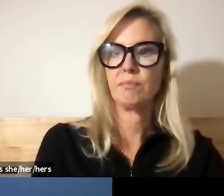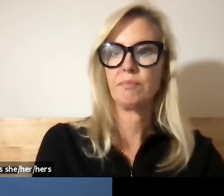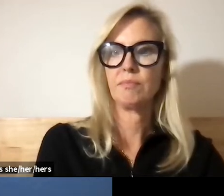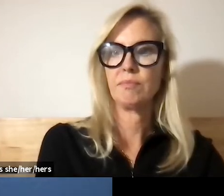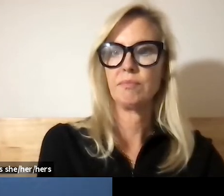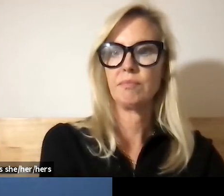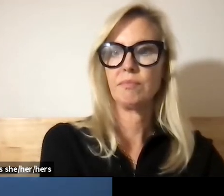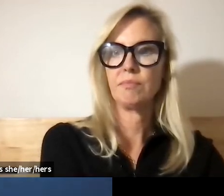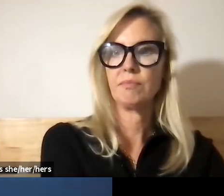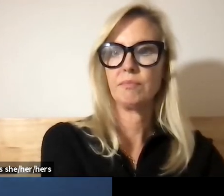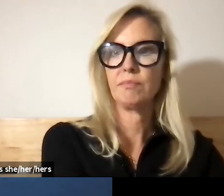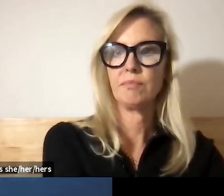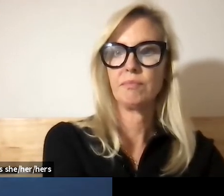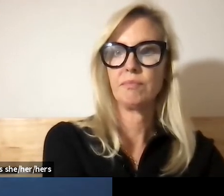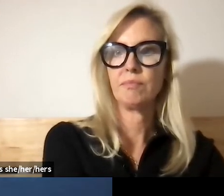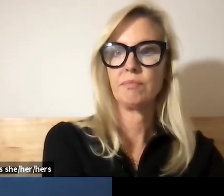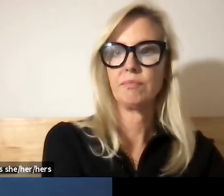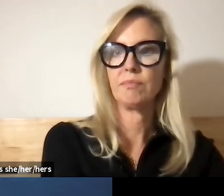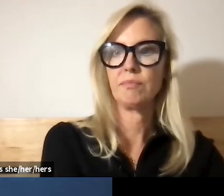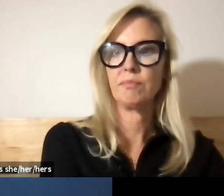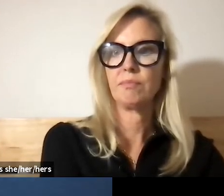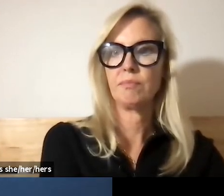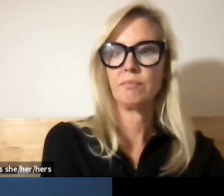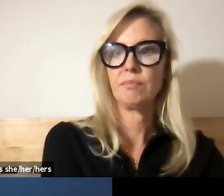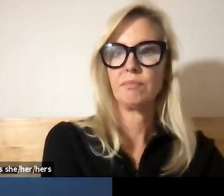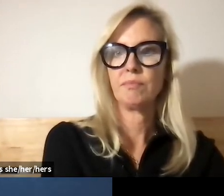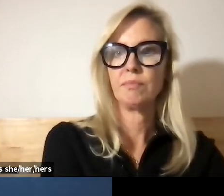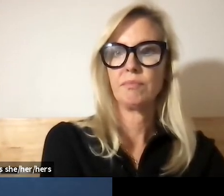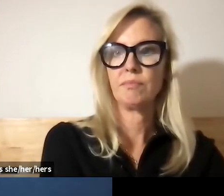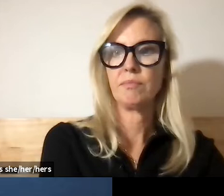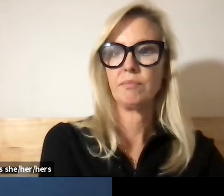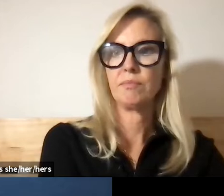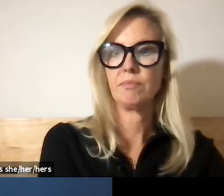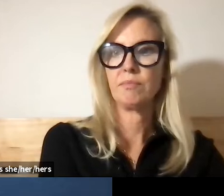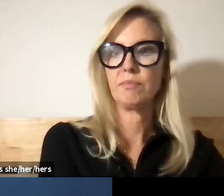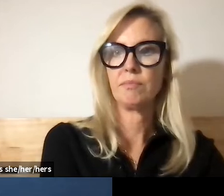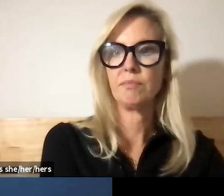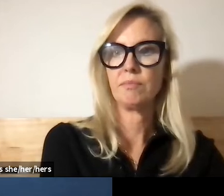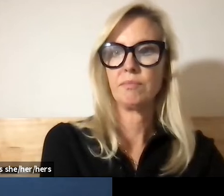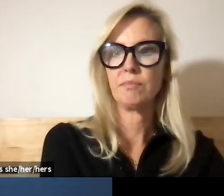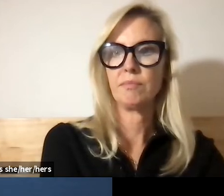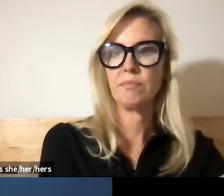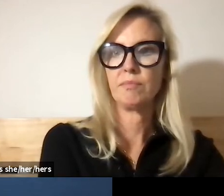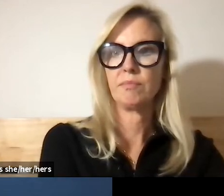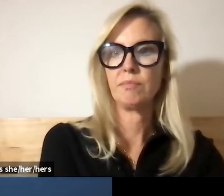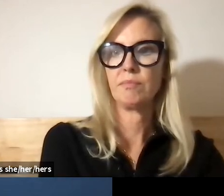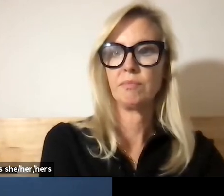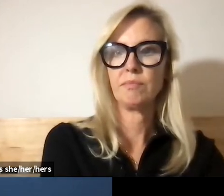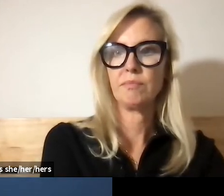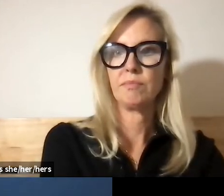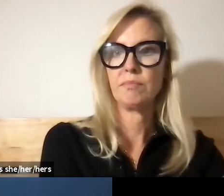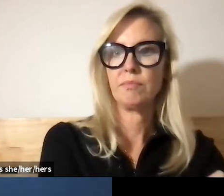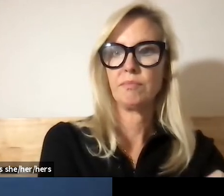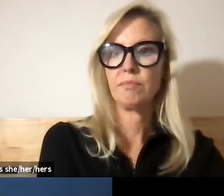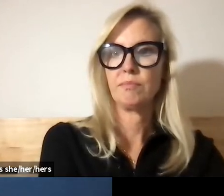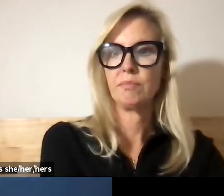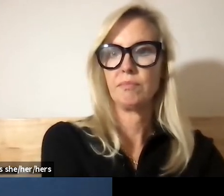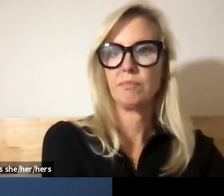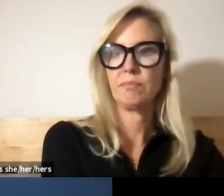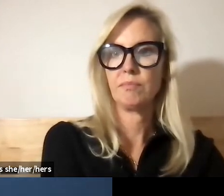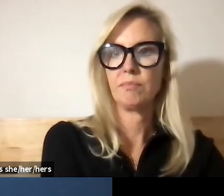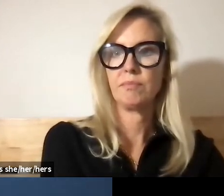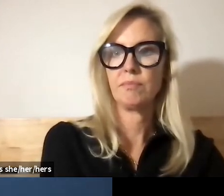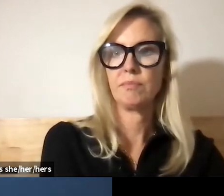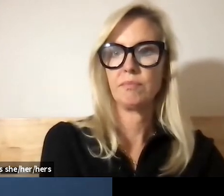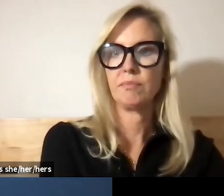and may do so at any time while public comment remains open for that item when persons are called on to speak their microphone will be